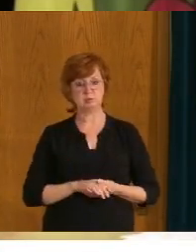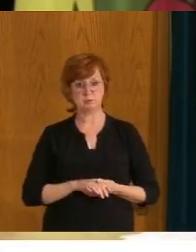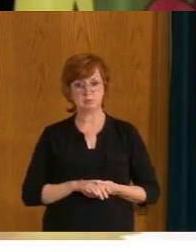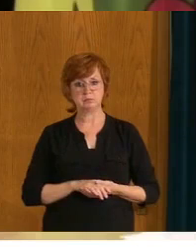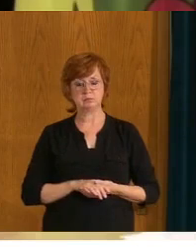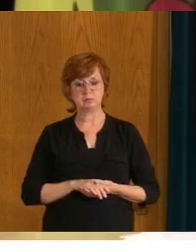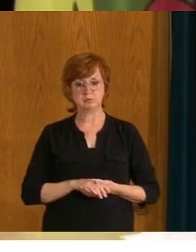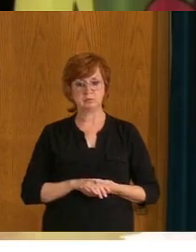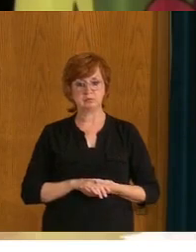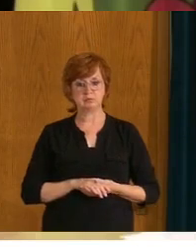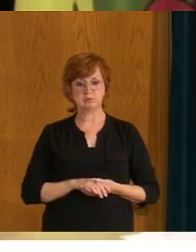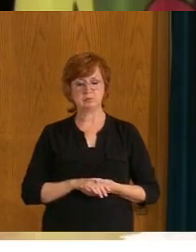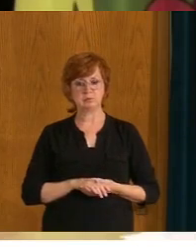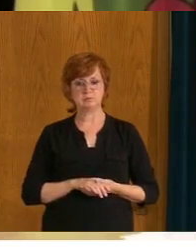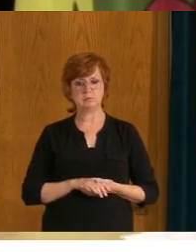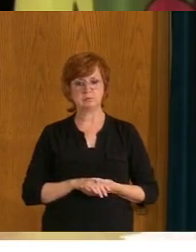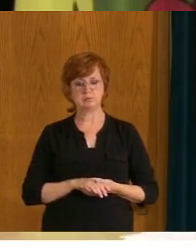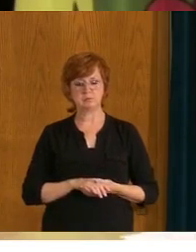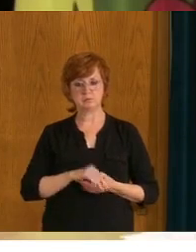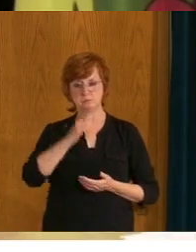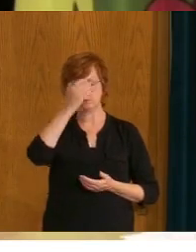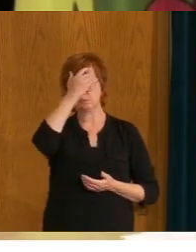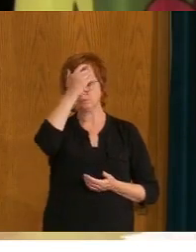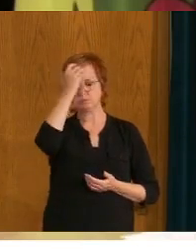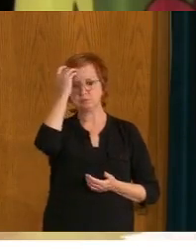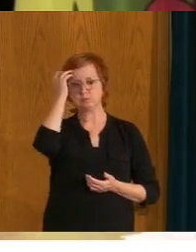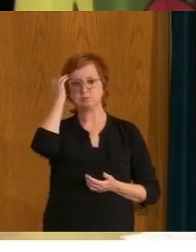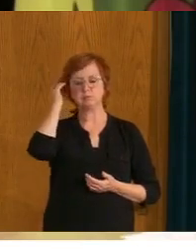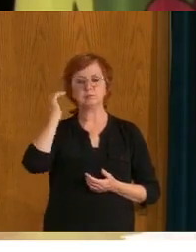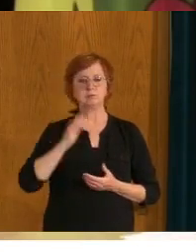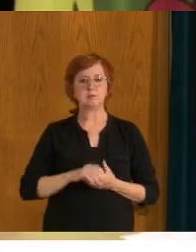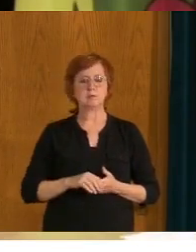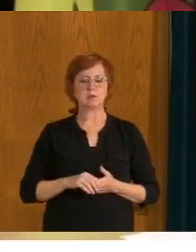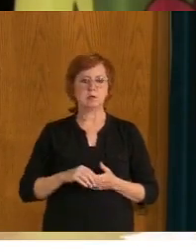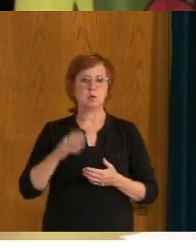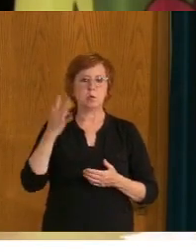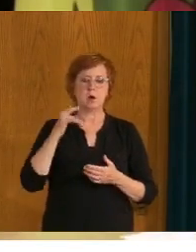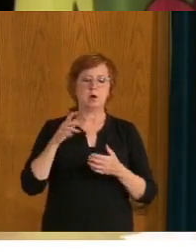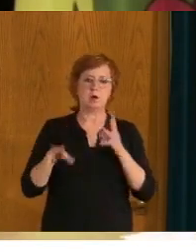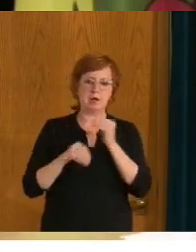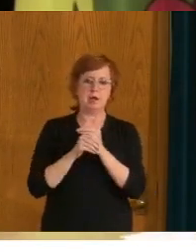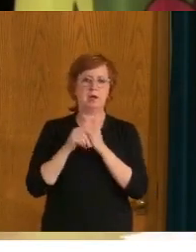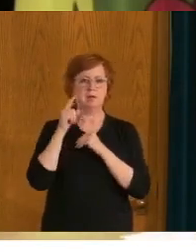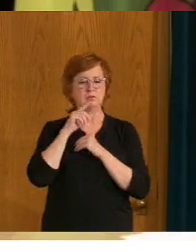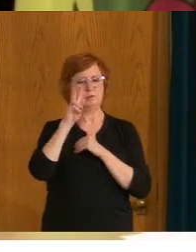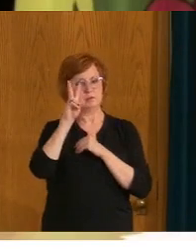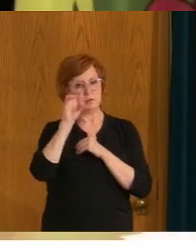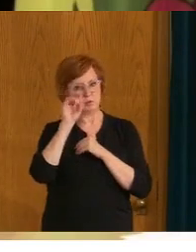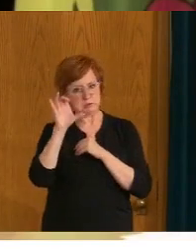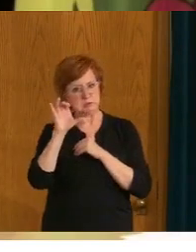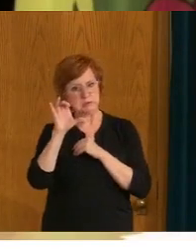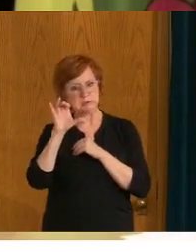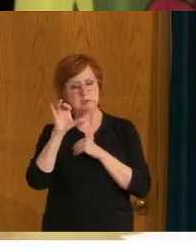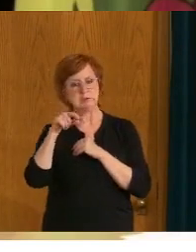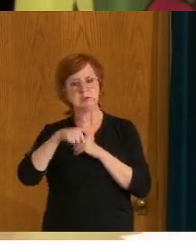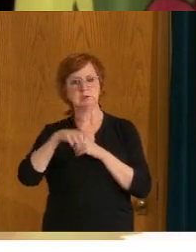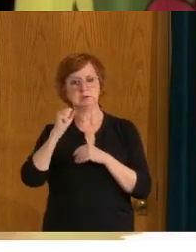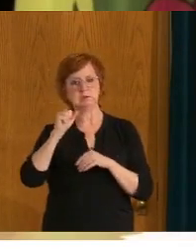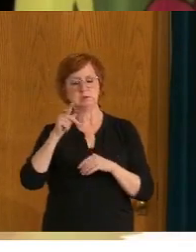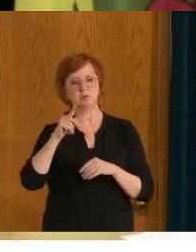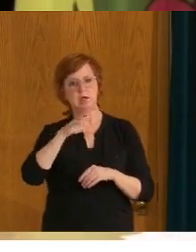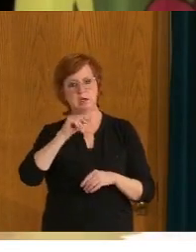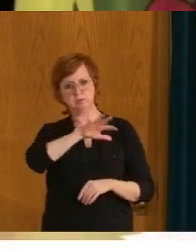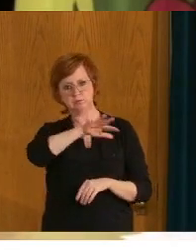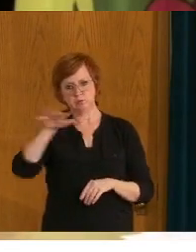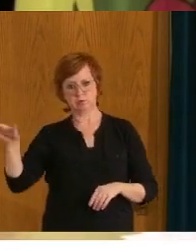ensuring that we are, are, are vaccinating, uh, for all of the variants of concern that are, uh, present in Saskatchewan and across